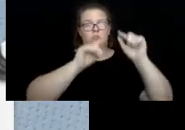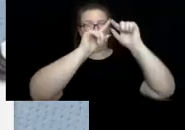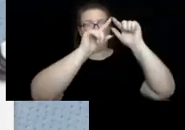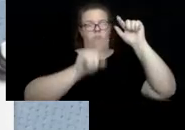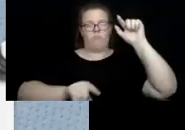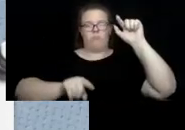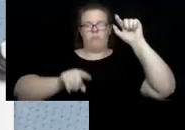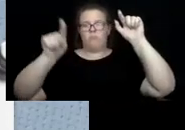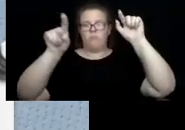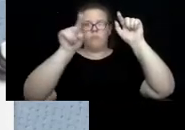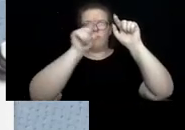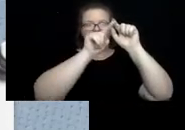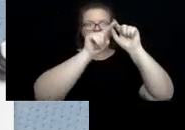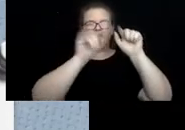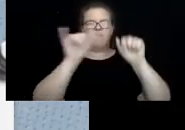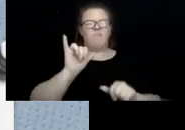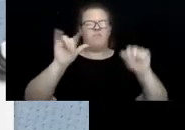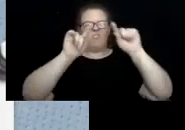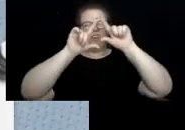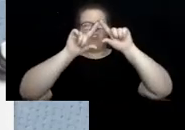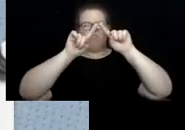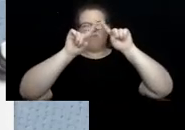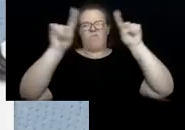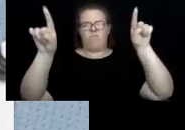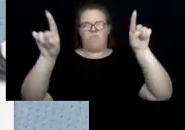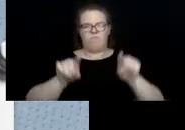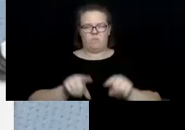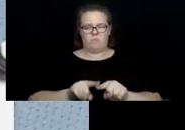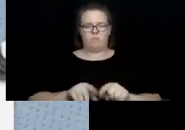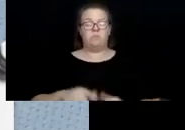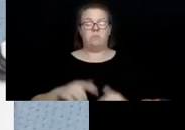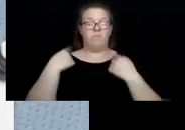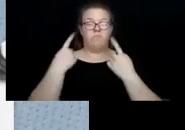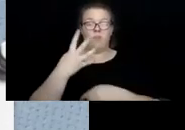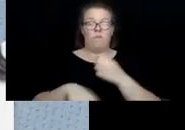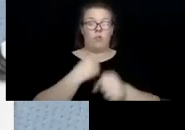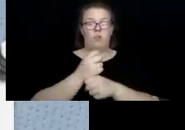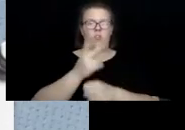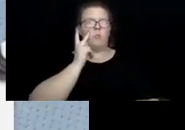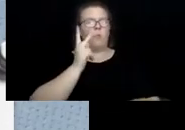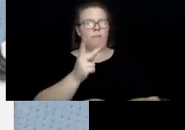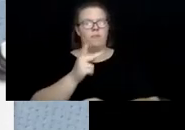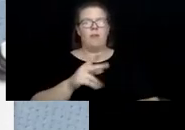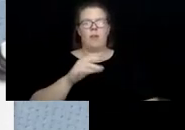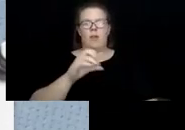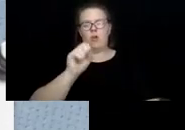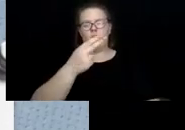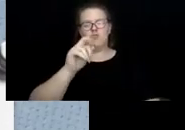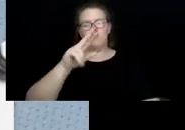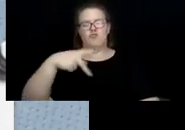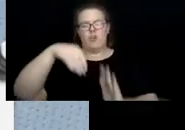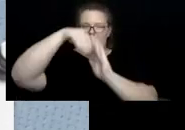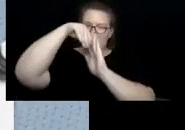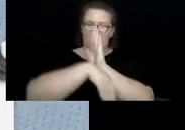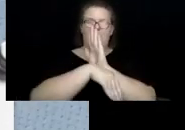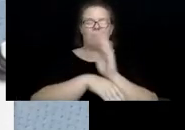over the past, uh, four years. We've seen a, no pun intended, a sharp decline in, uh, in the pH 29